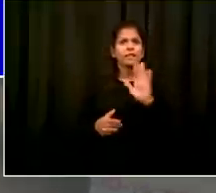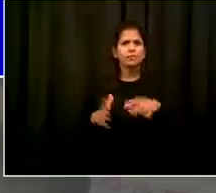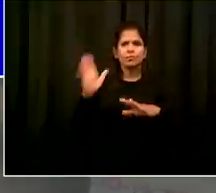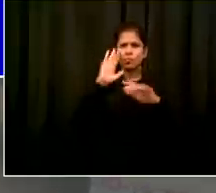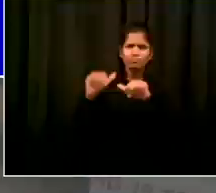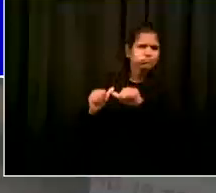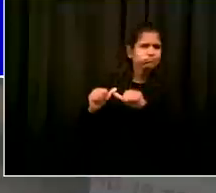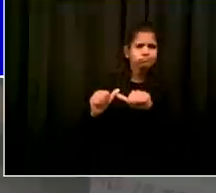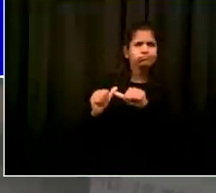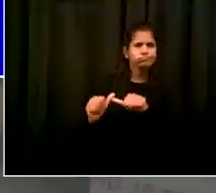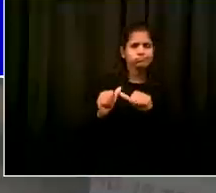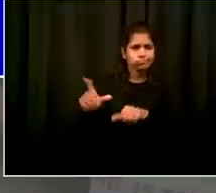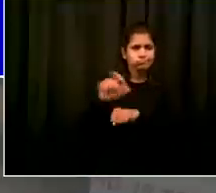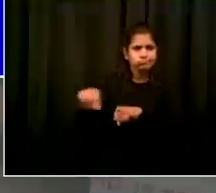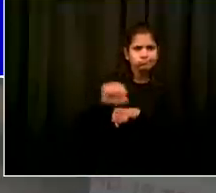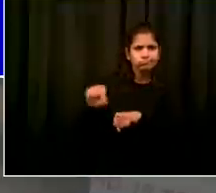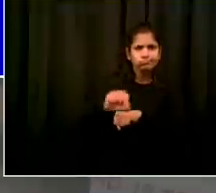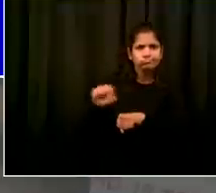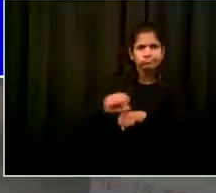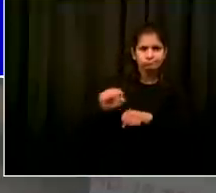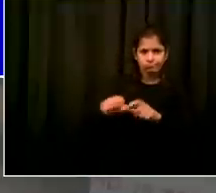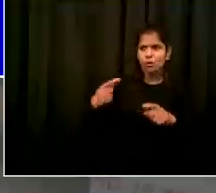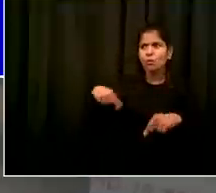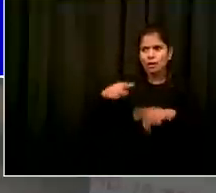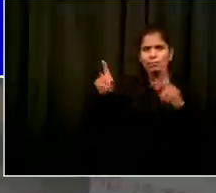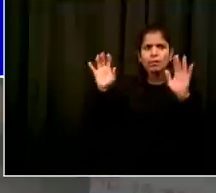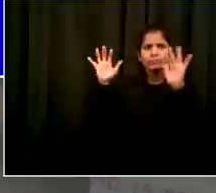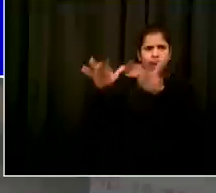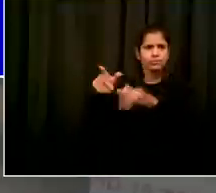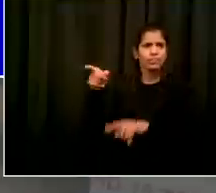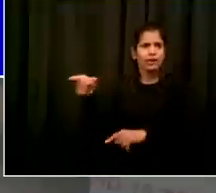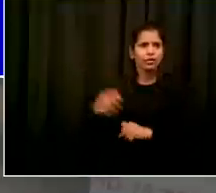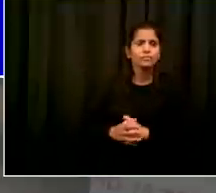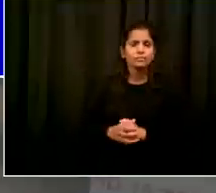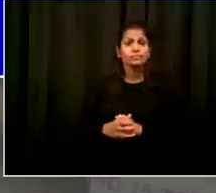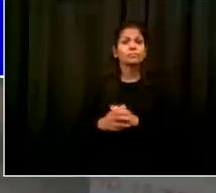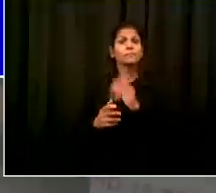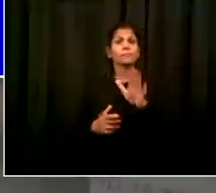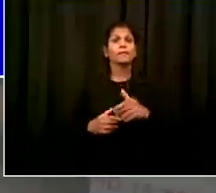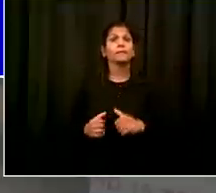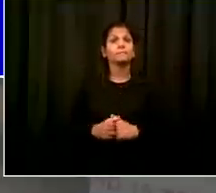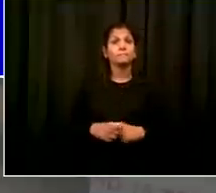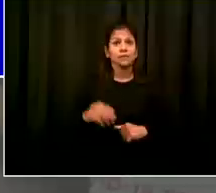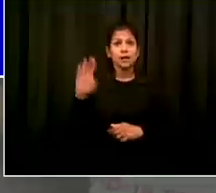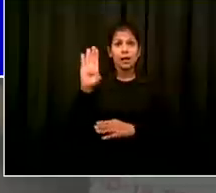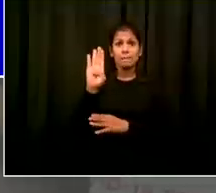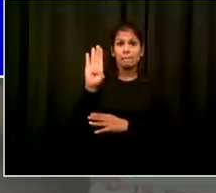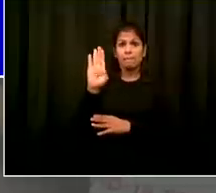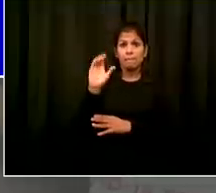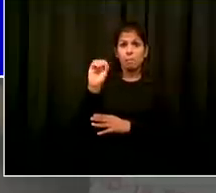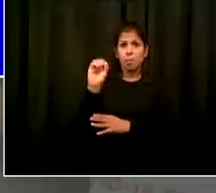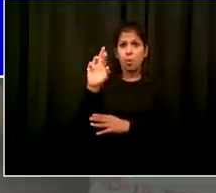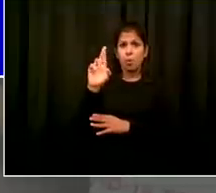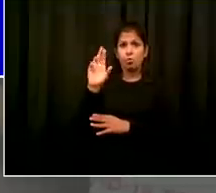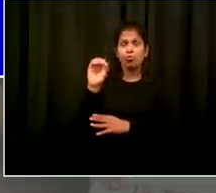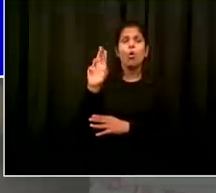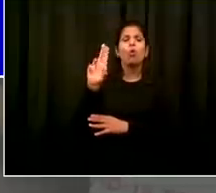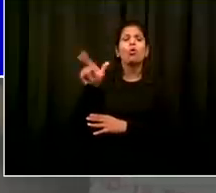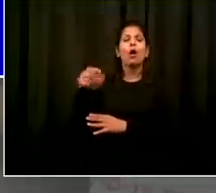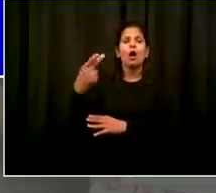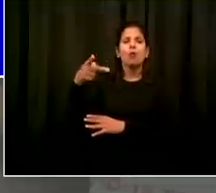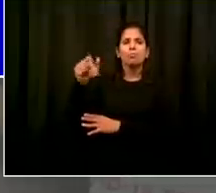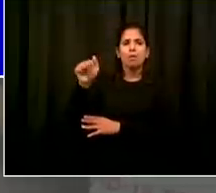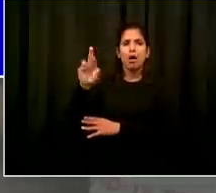Queens we're continuing the effort in Borough Park in Brooklyn testing center open at Fort Hamilton Parkway and 41st Street again